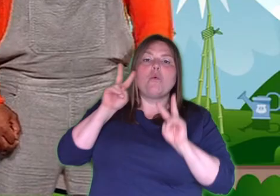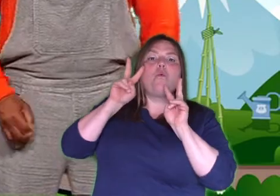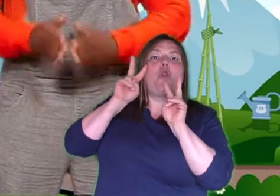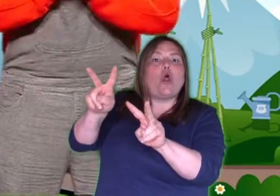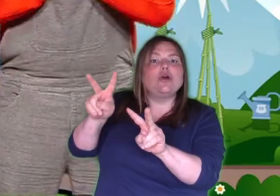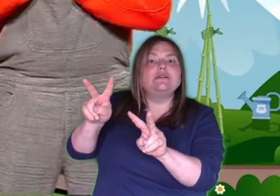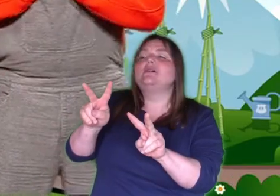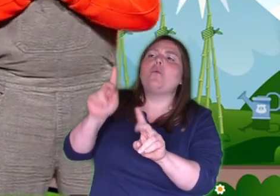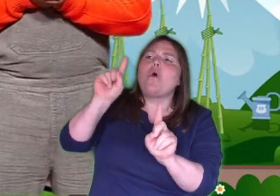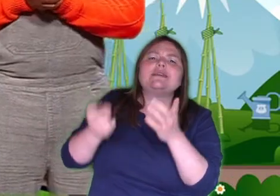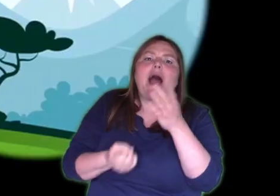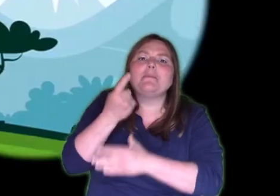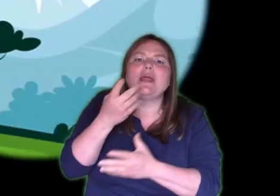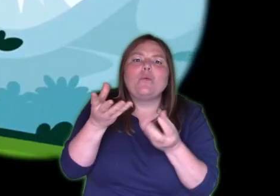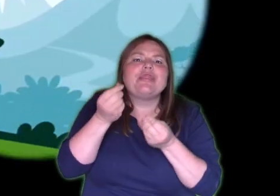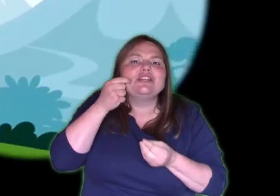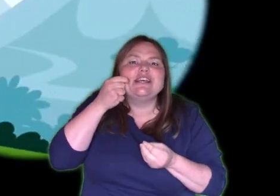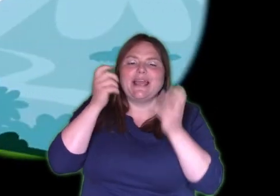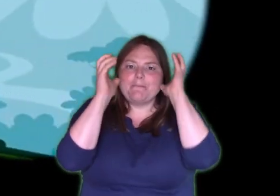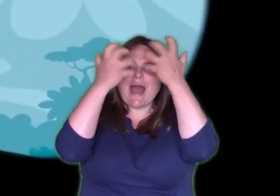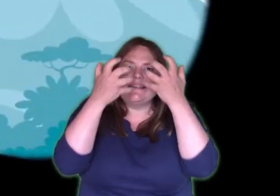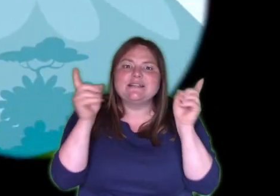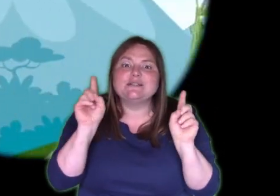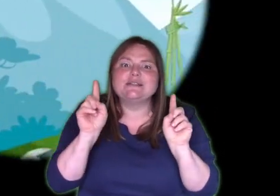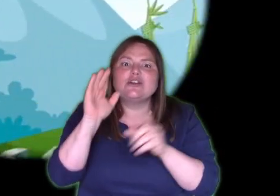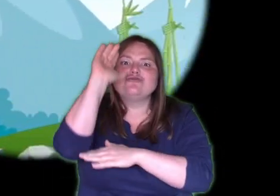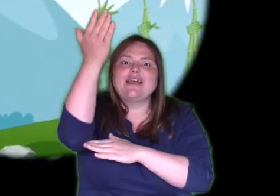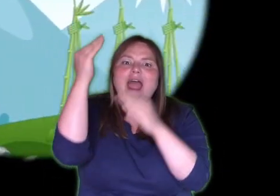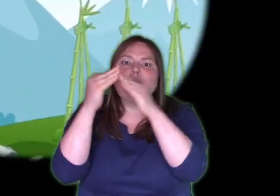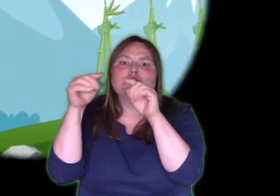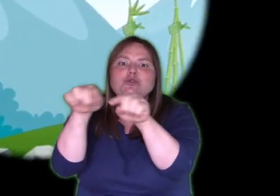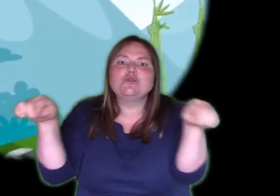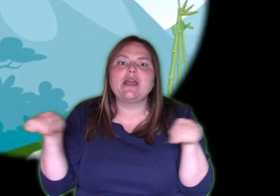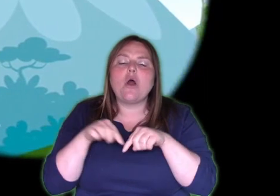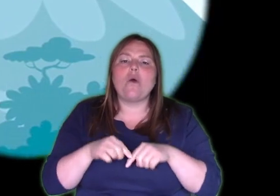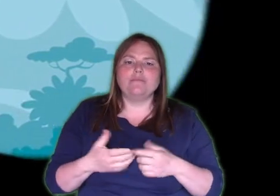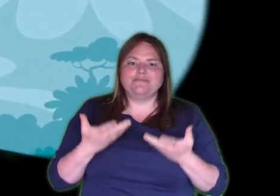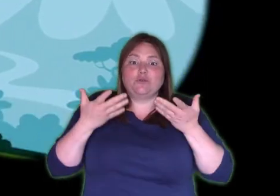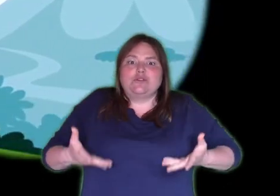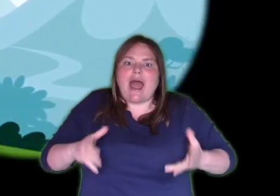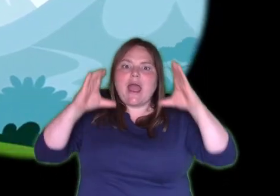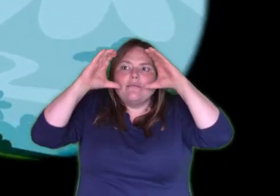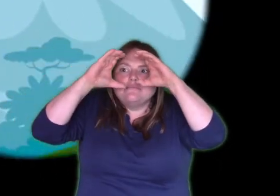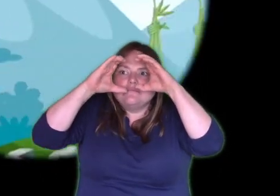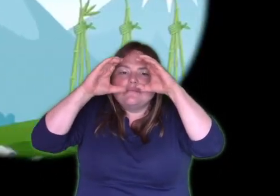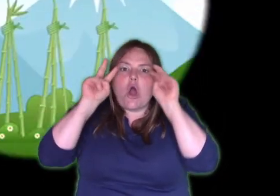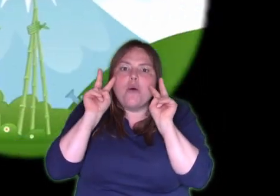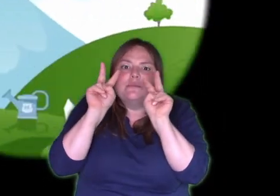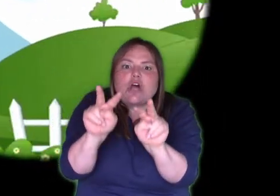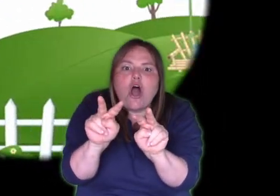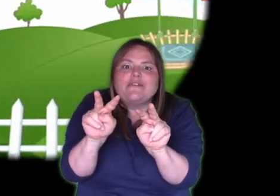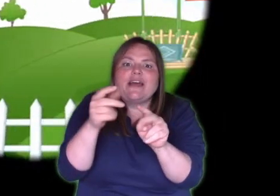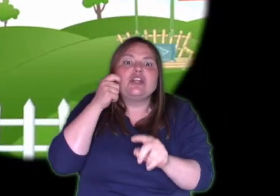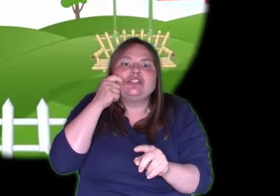Cheeky Pandas are up to. Today, we are observing the Cheeky Pandas in their natural